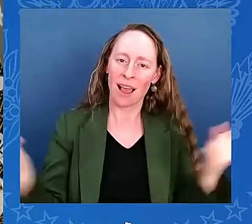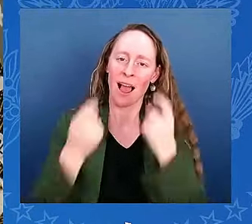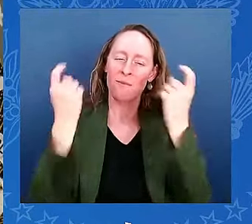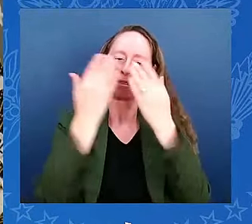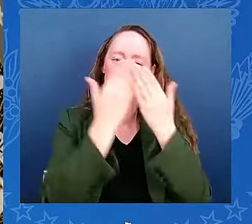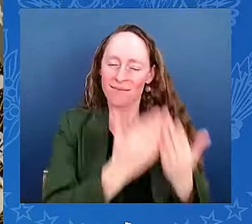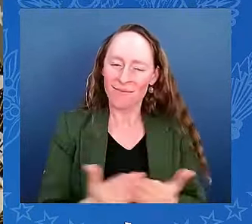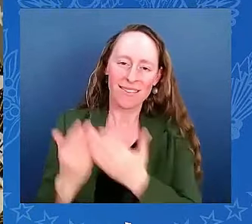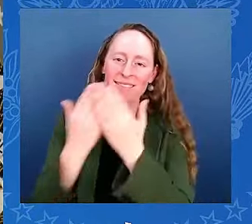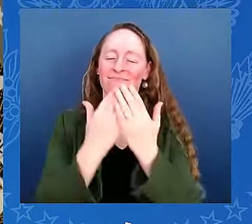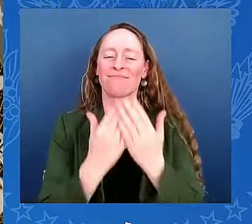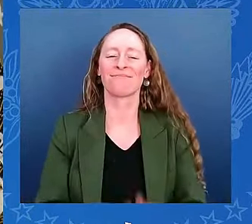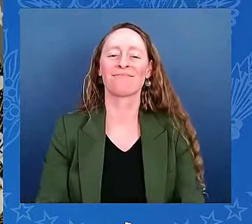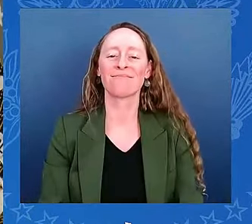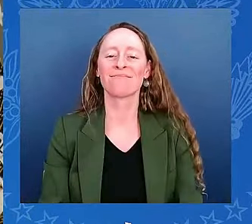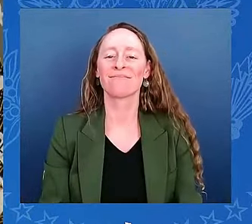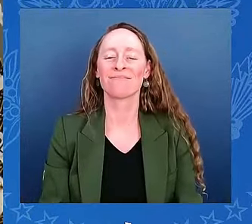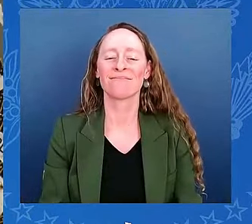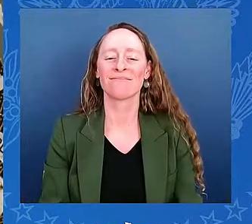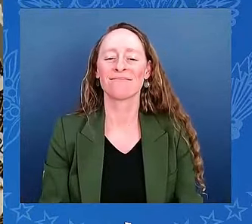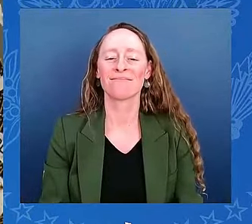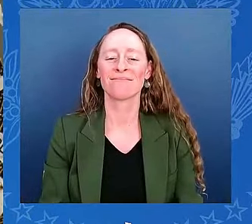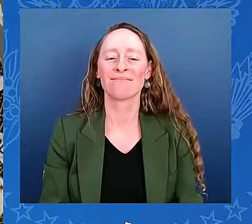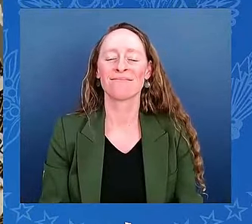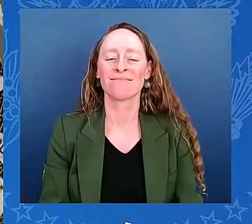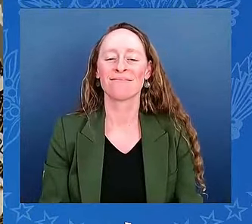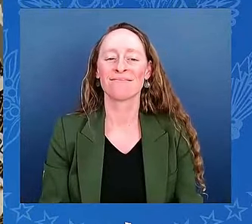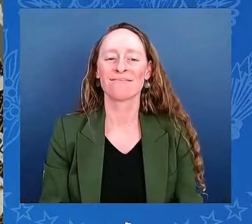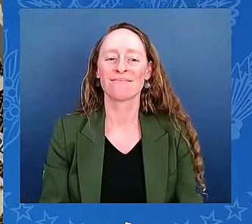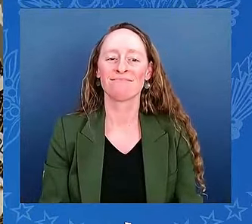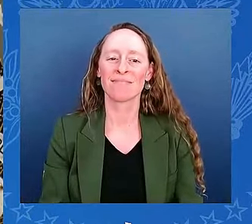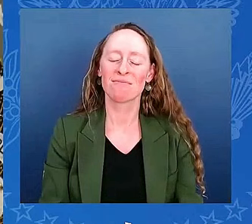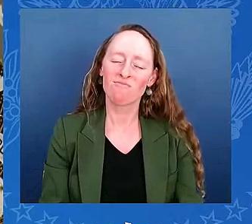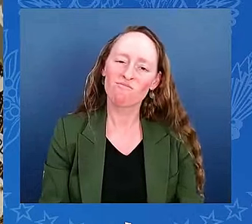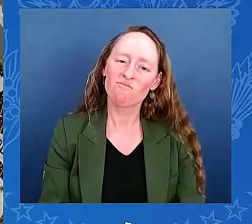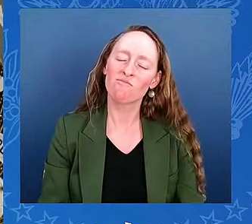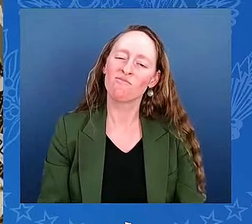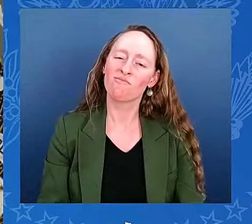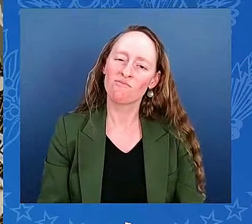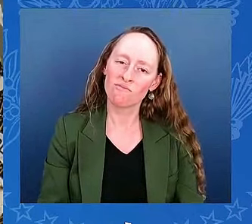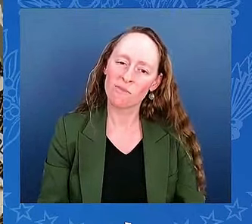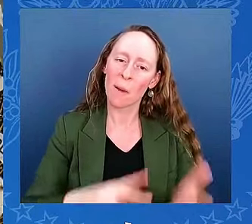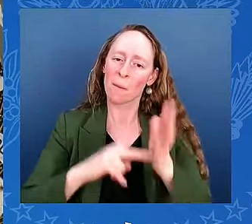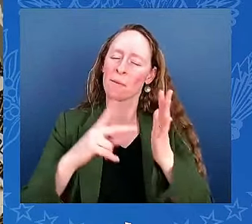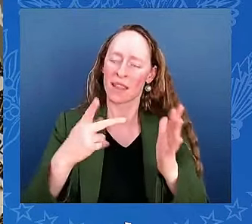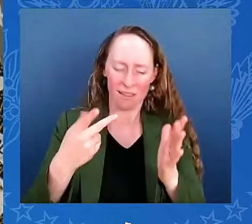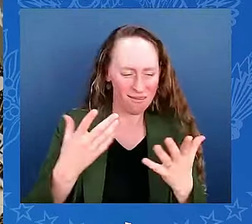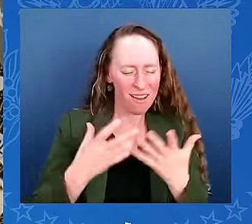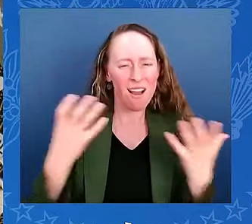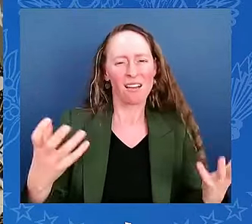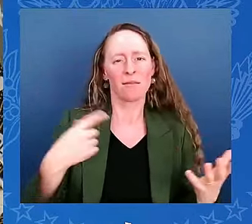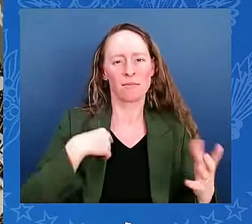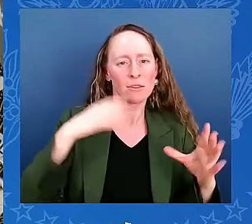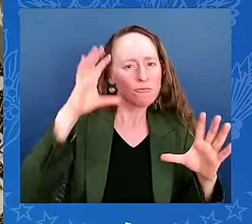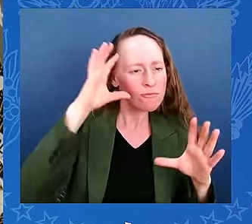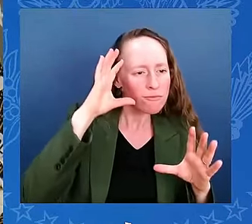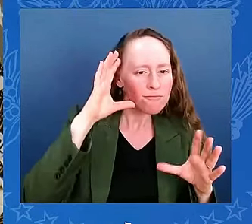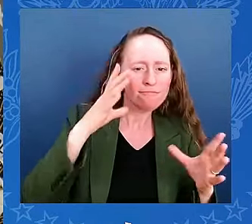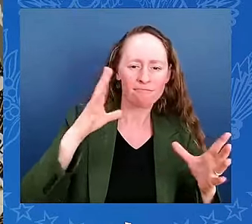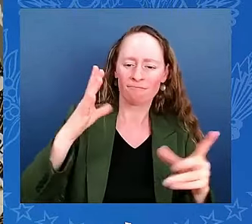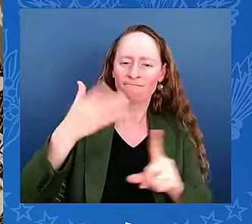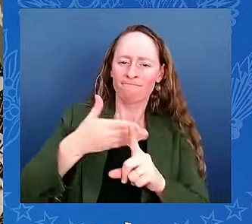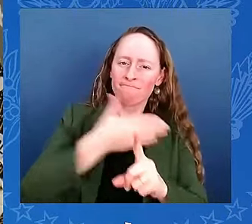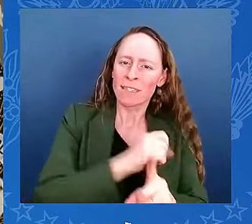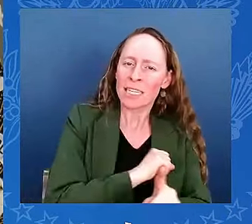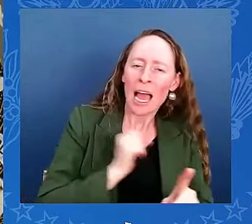To me, it means a great deal. As Senator, Vice President, and President of South Asian Americans have been key members of my staff, from